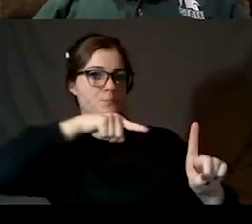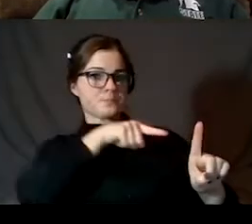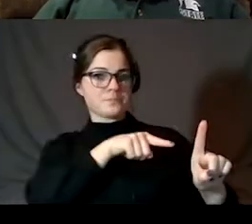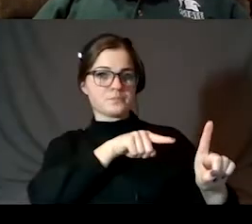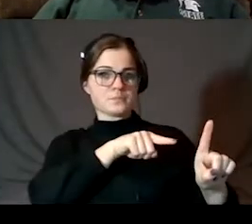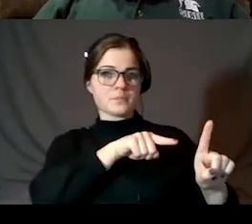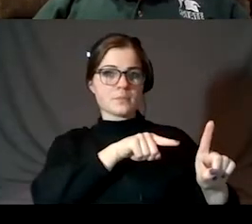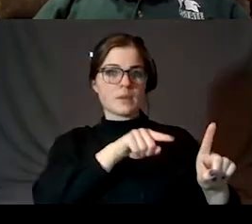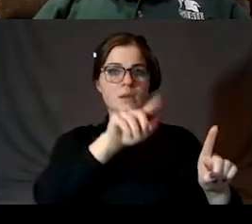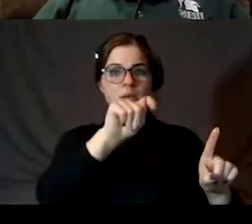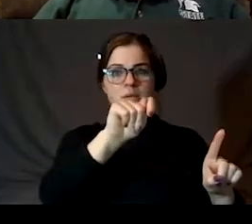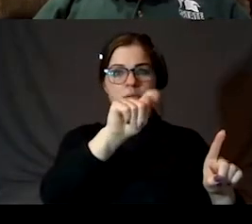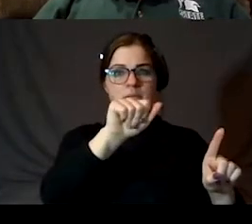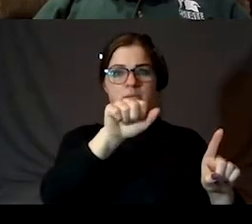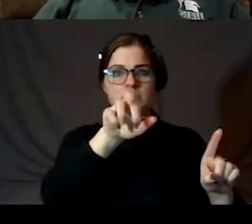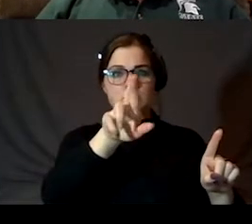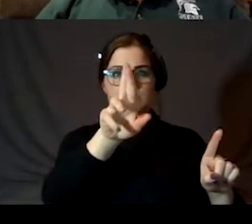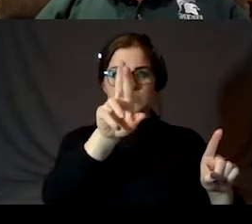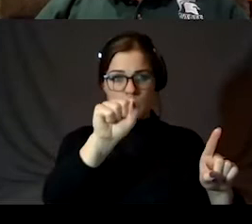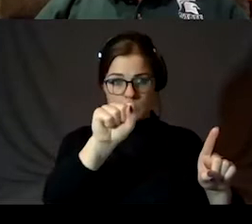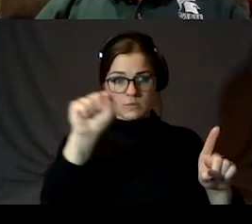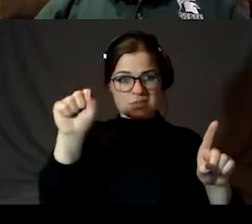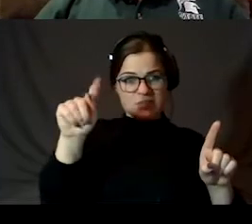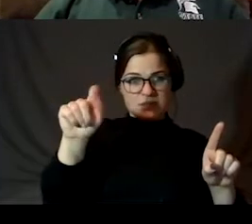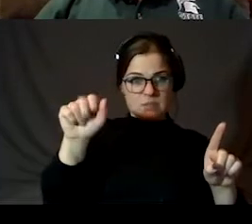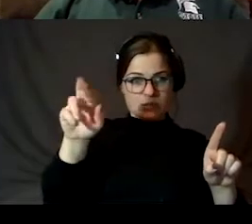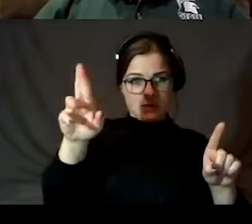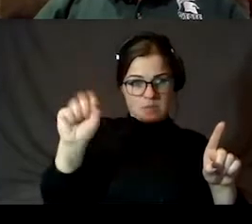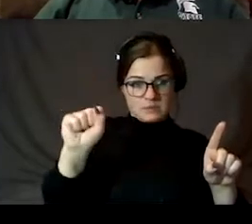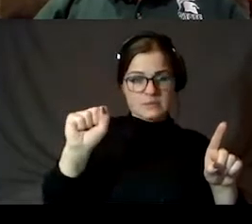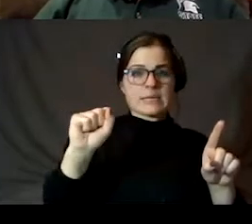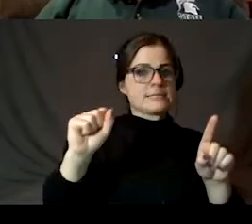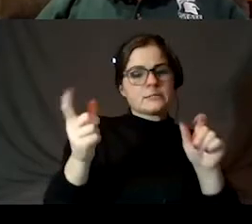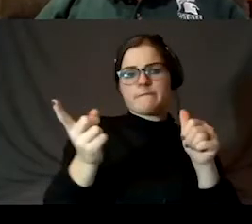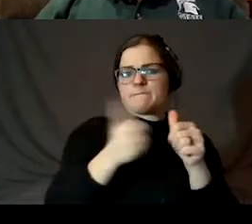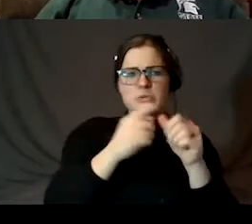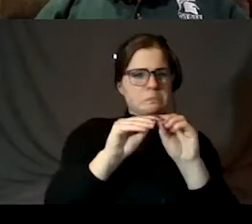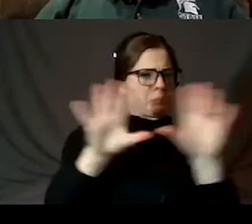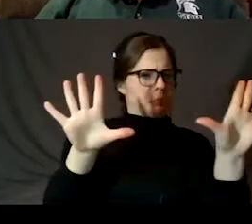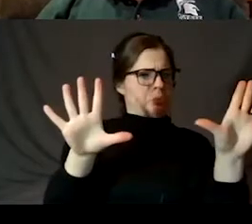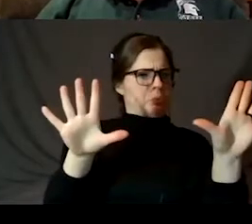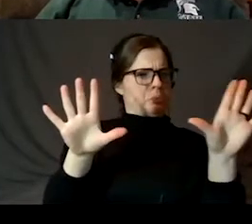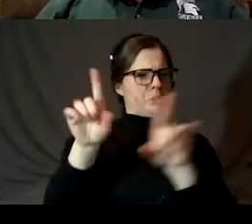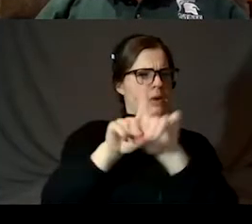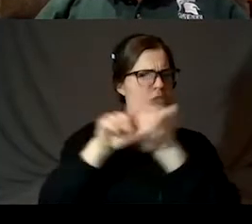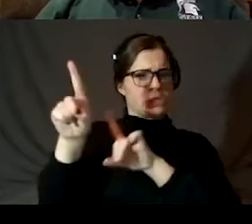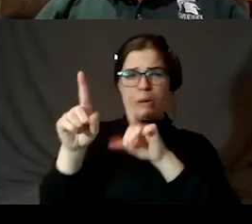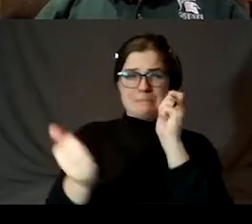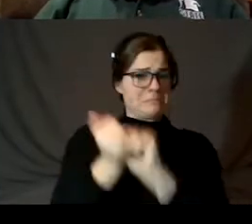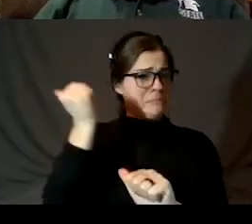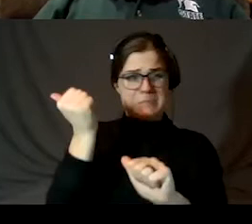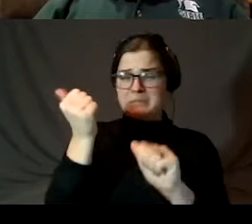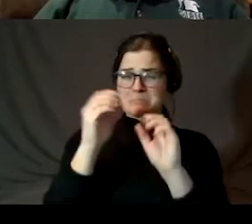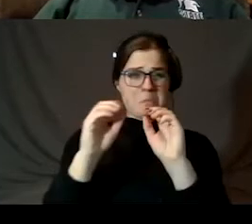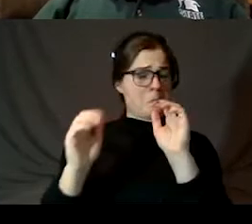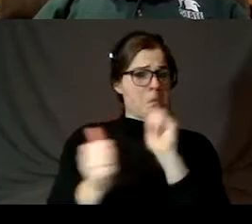constellation of Taurus, in particular its brightest star, Aldebaran. It's a first magnitude star, brighter than anything, actually in the great square of Pegasus.